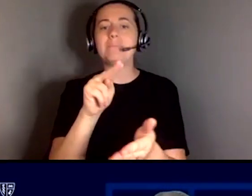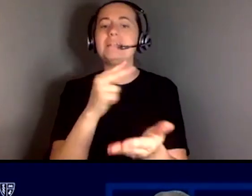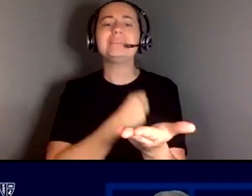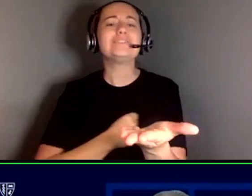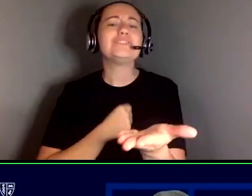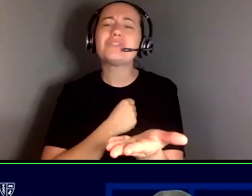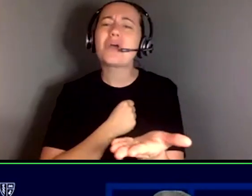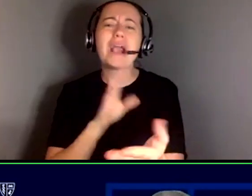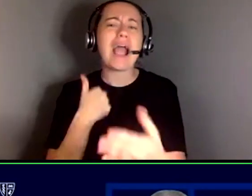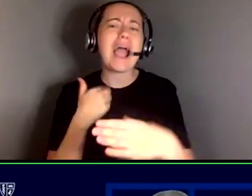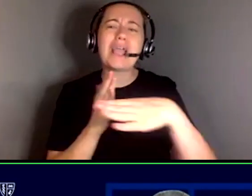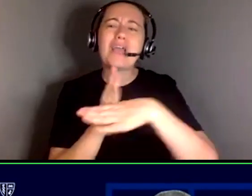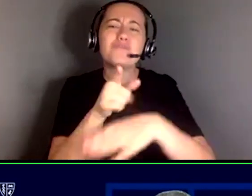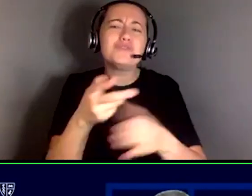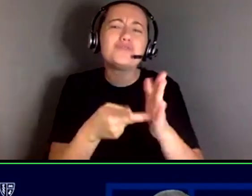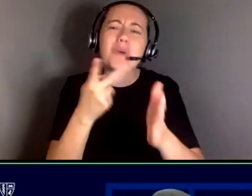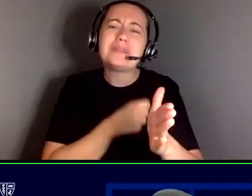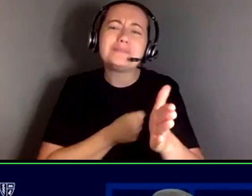i interrupted you twice